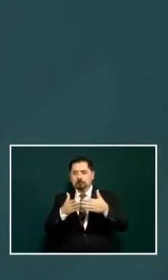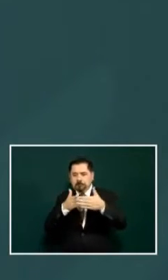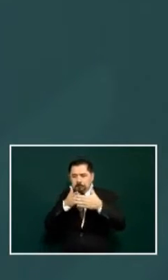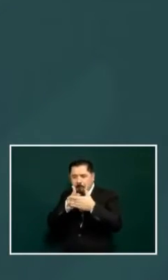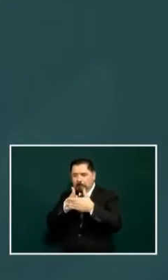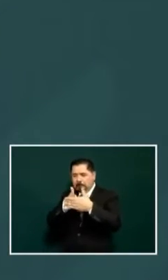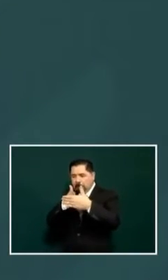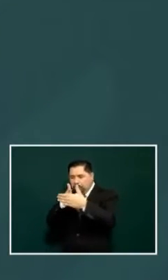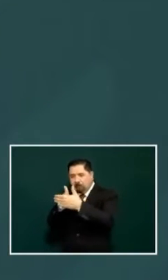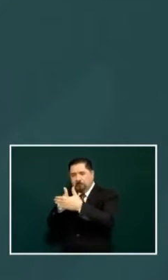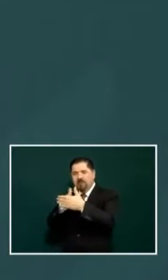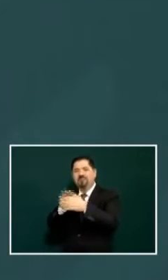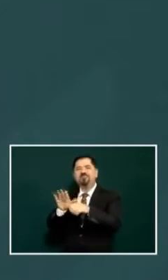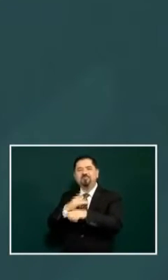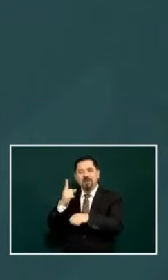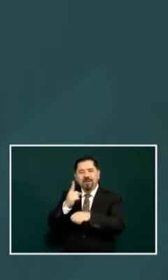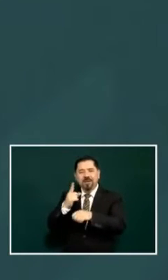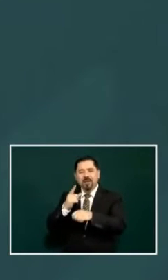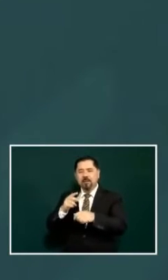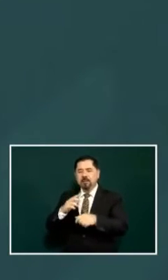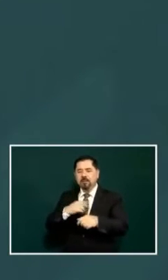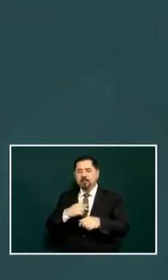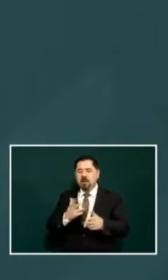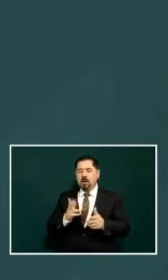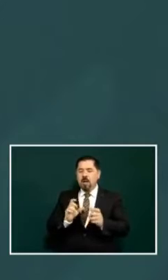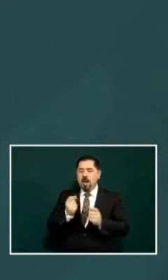that there not be influential